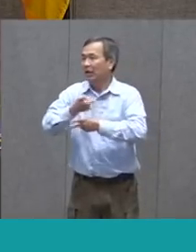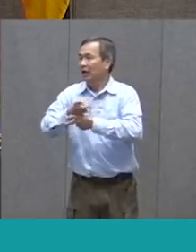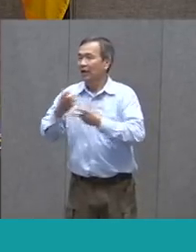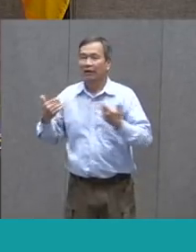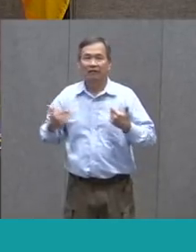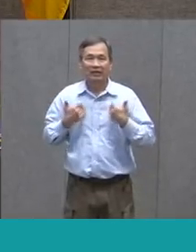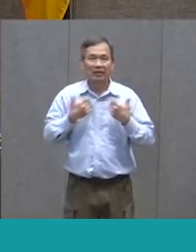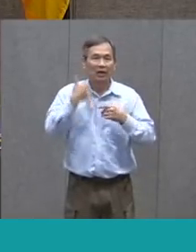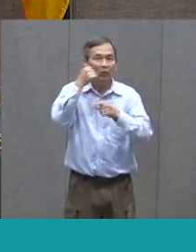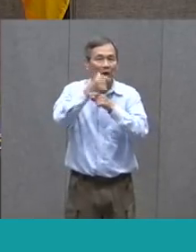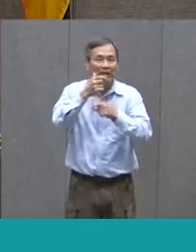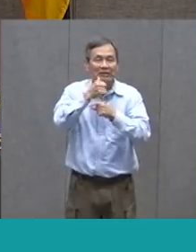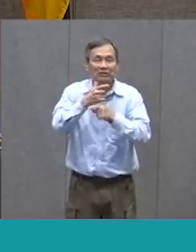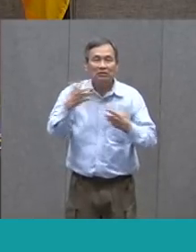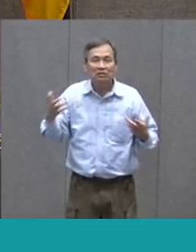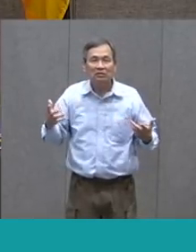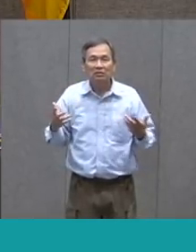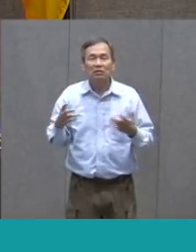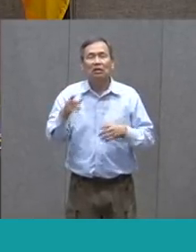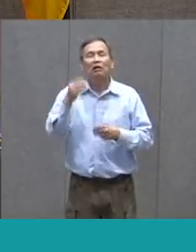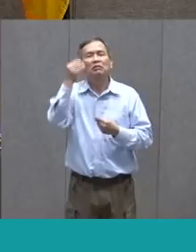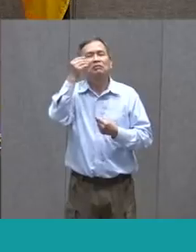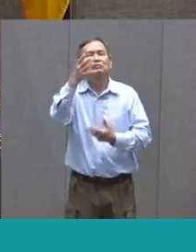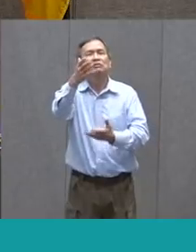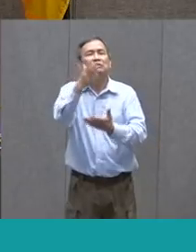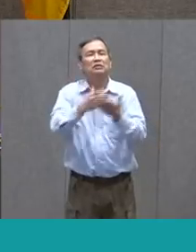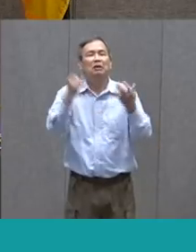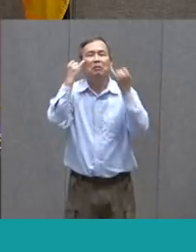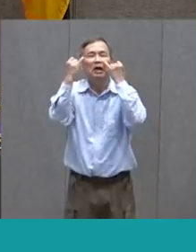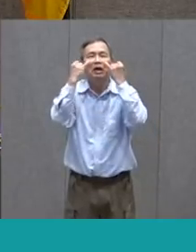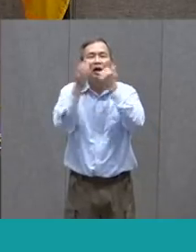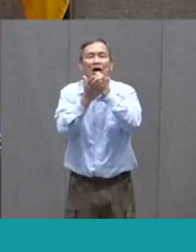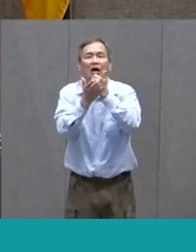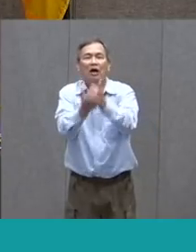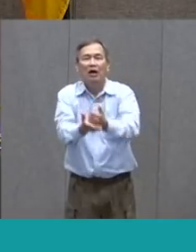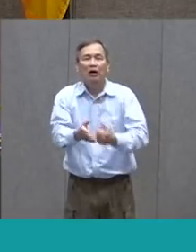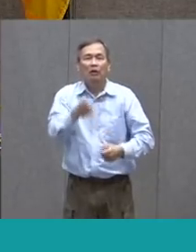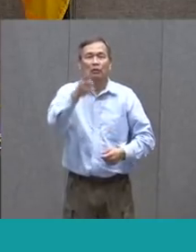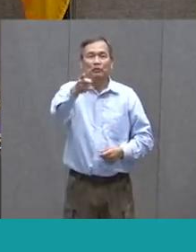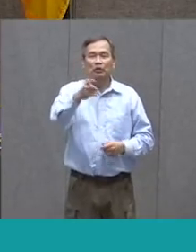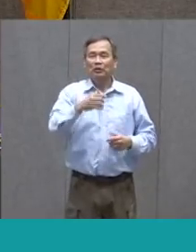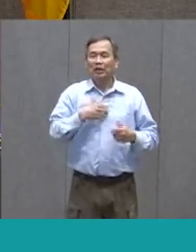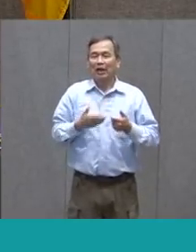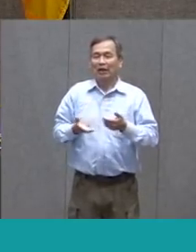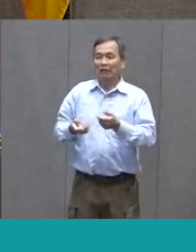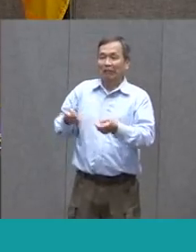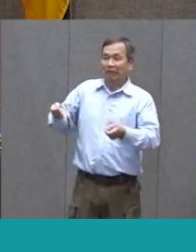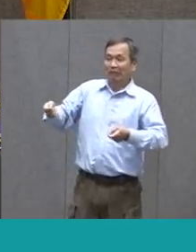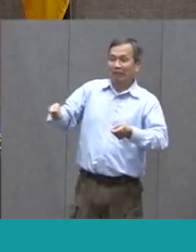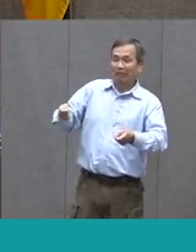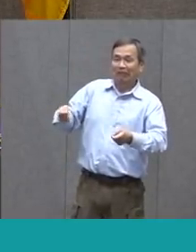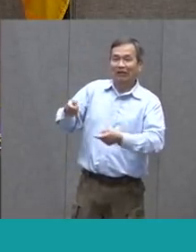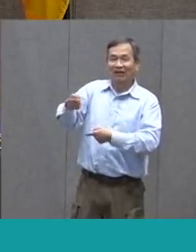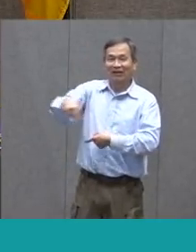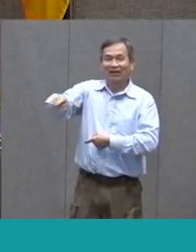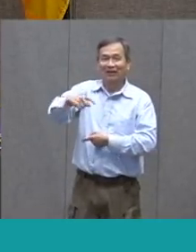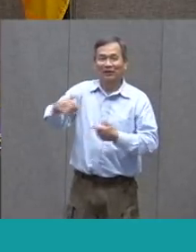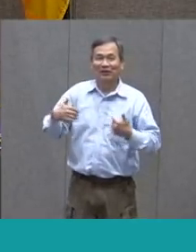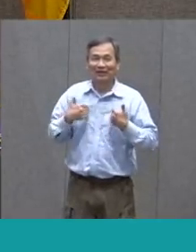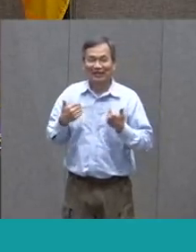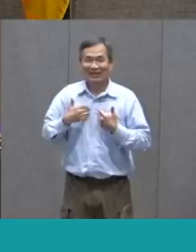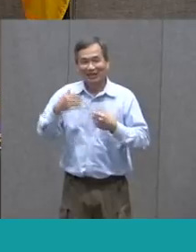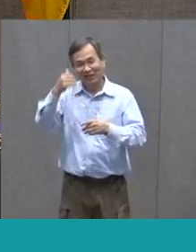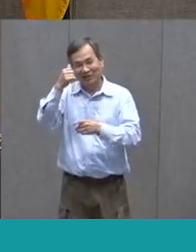sisters while you're at home. I'm gonna give you an activity that might help you to corral the little ones and have something that you can actually